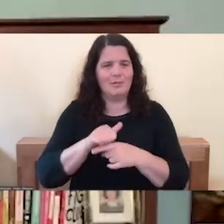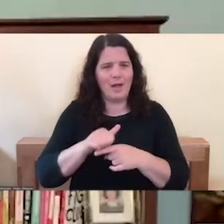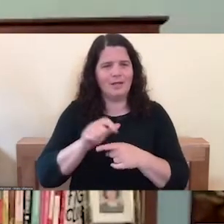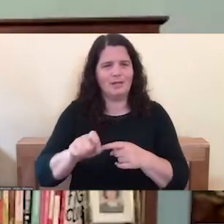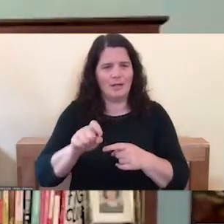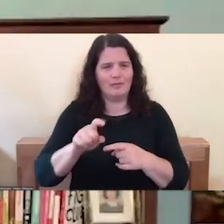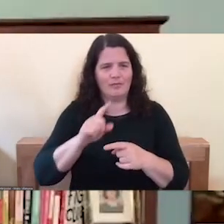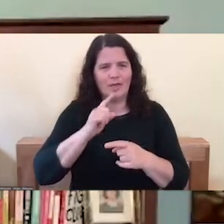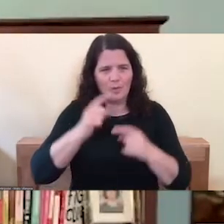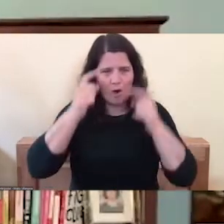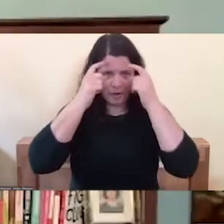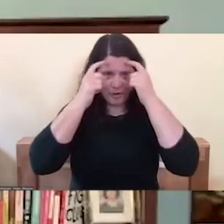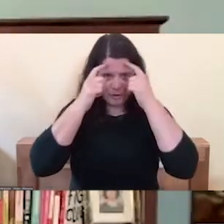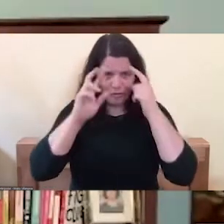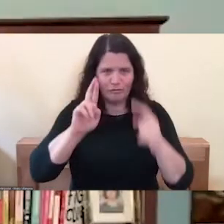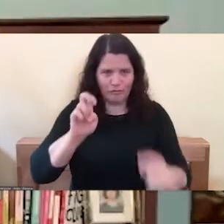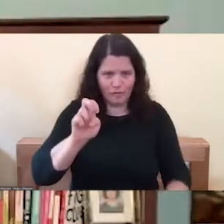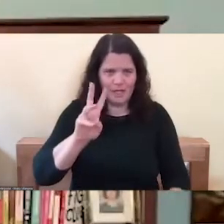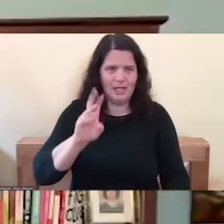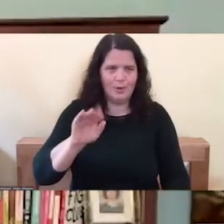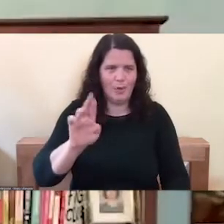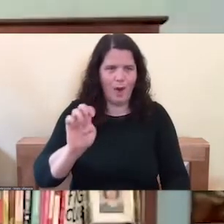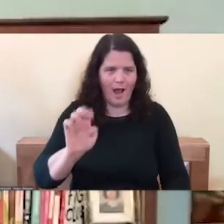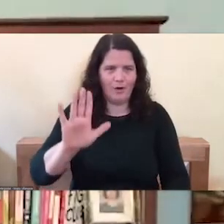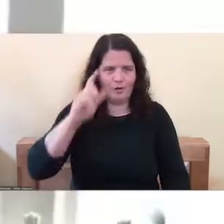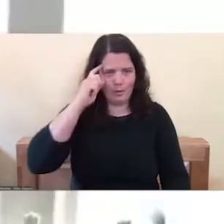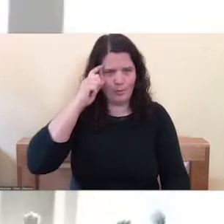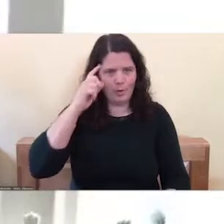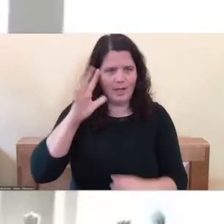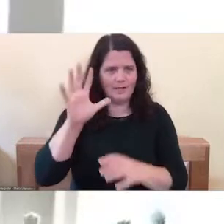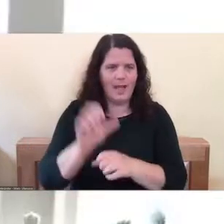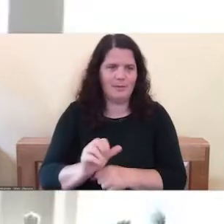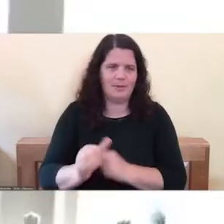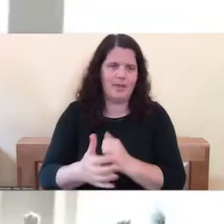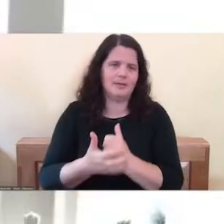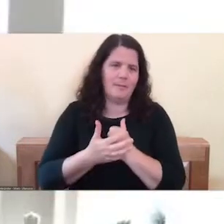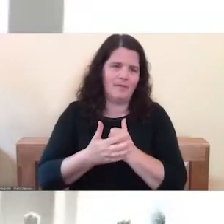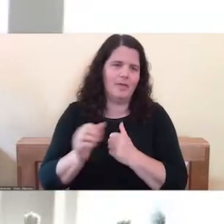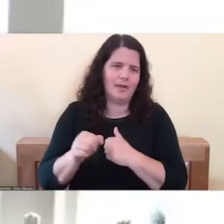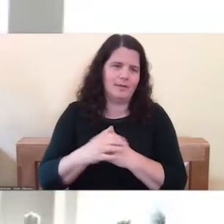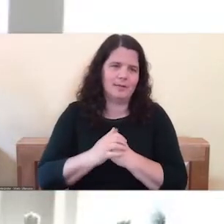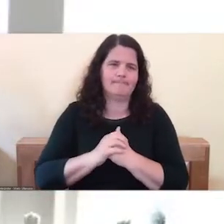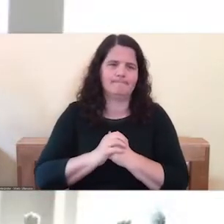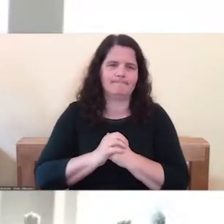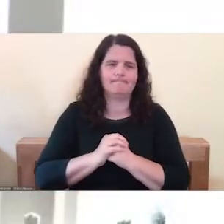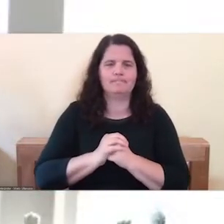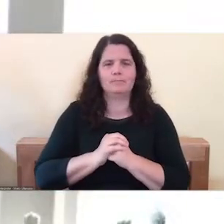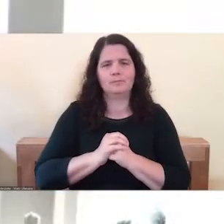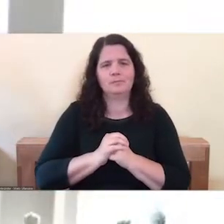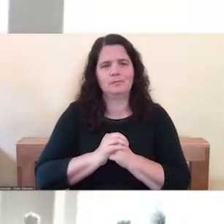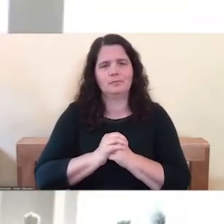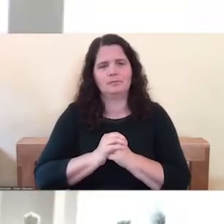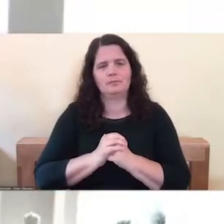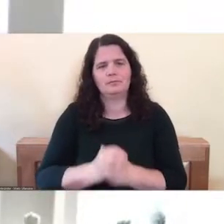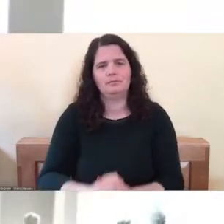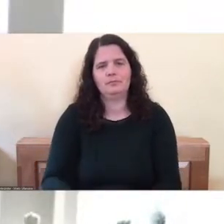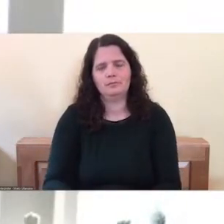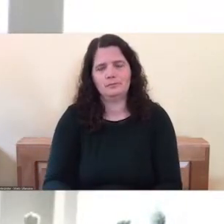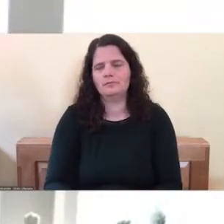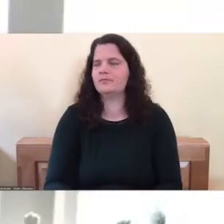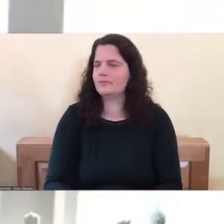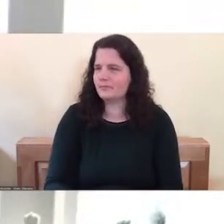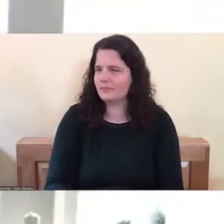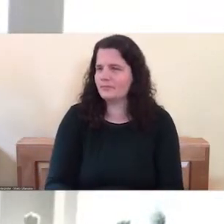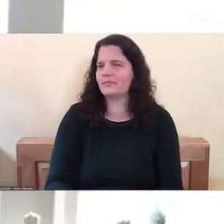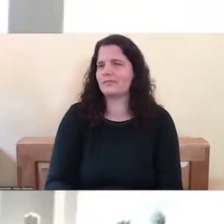the habits of your brain, which is really helpful. But yeah. Yeah. You know, we have several